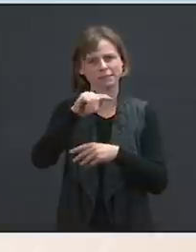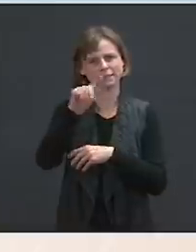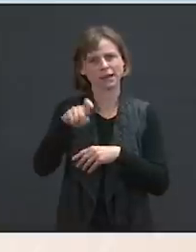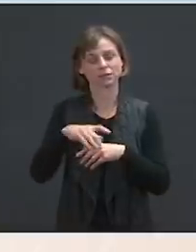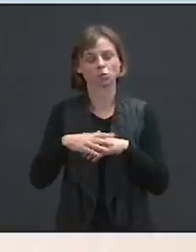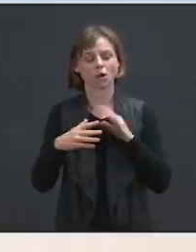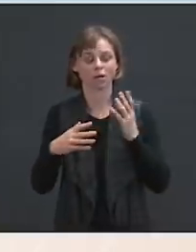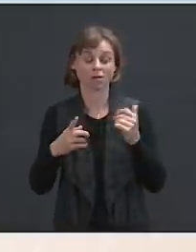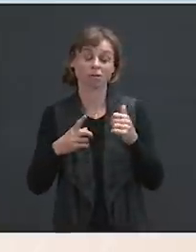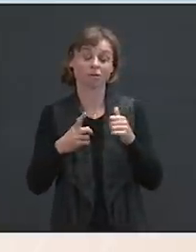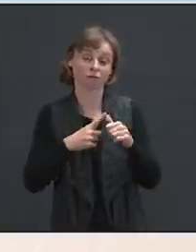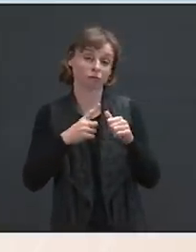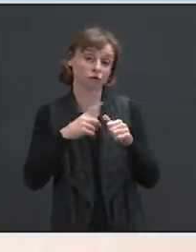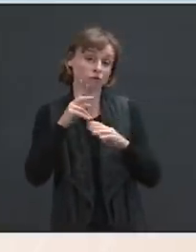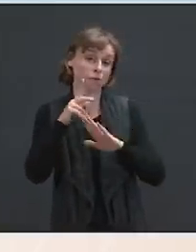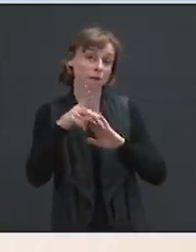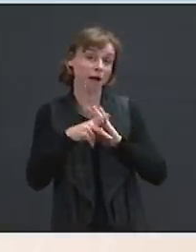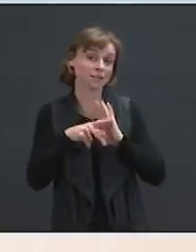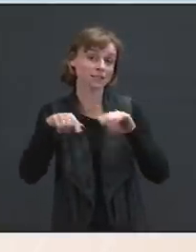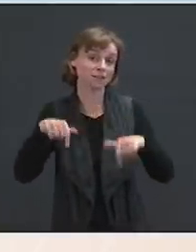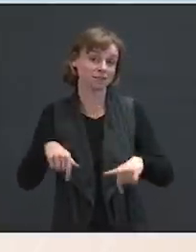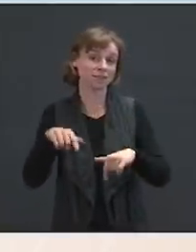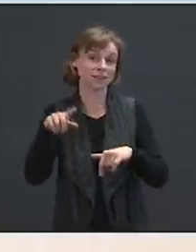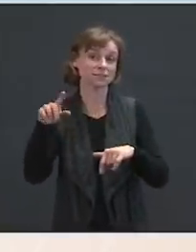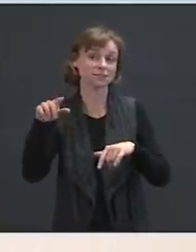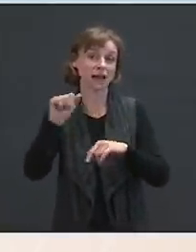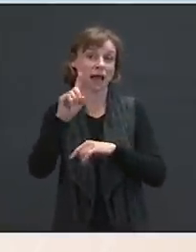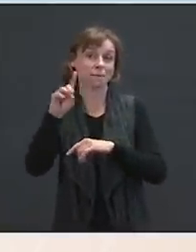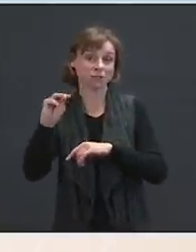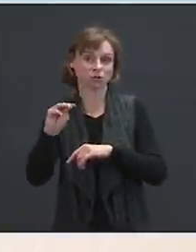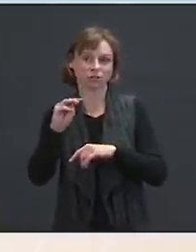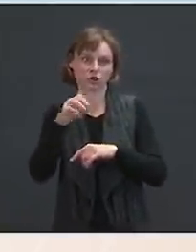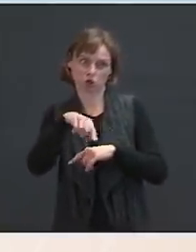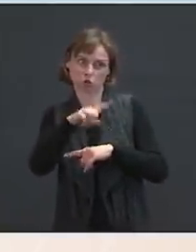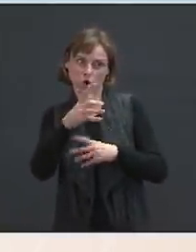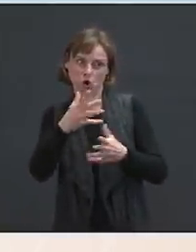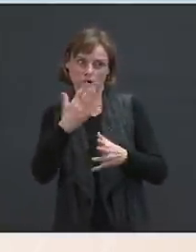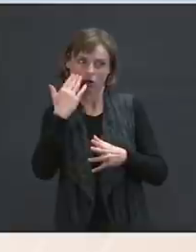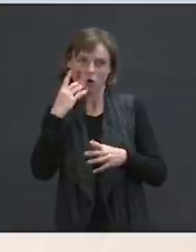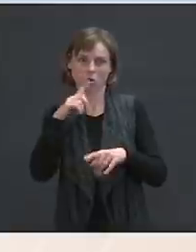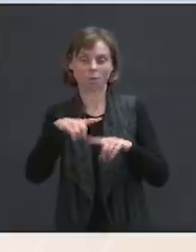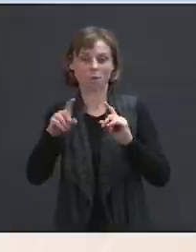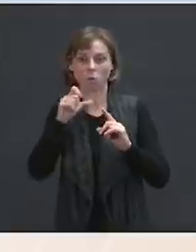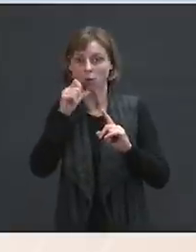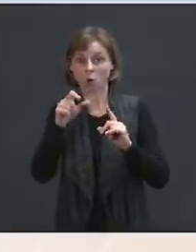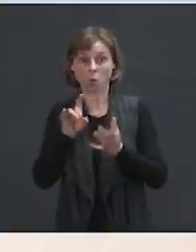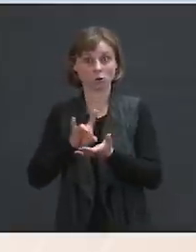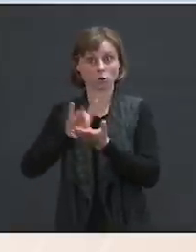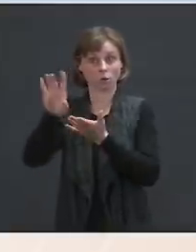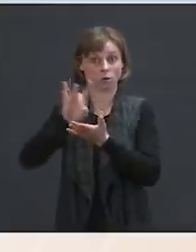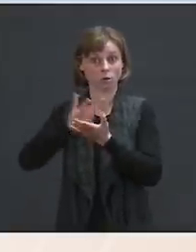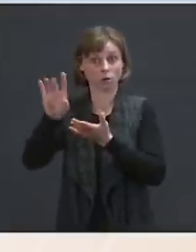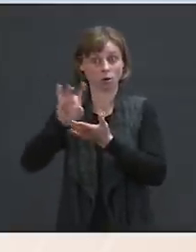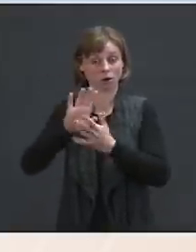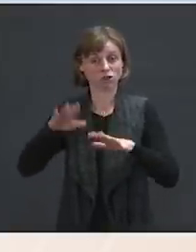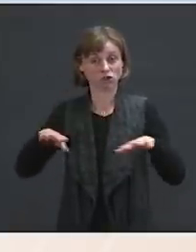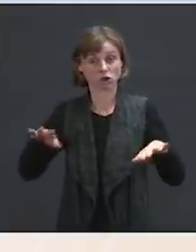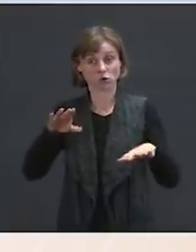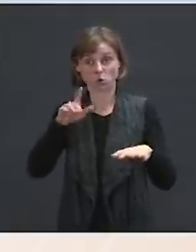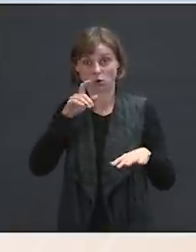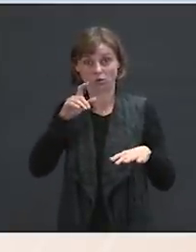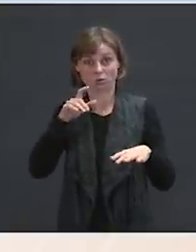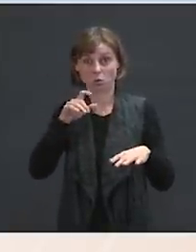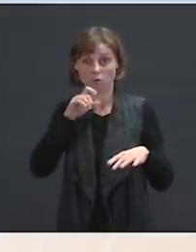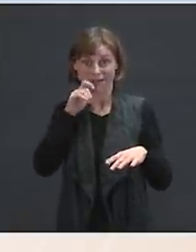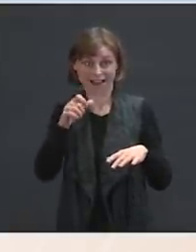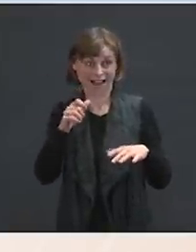policy of this administration, as you all know, but just for others, is not to expel unaccompanied children who arrive at the border. And